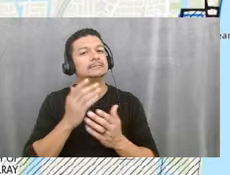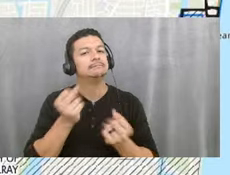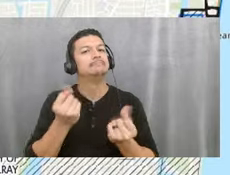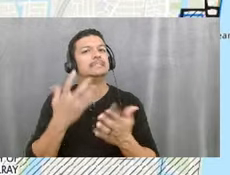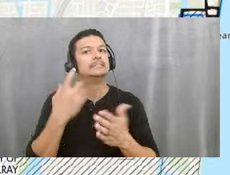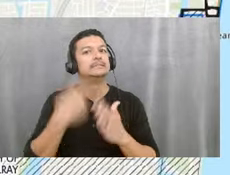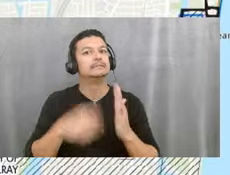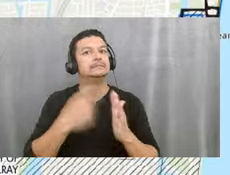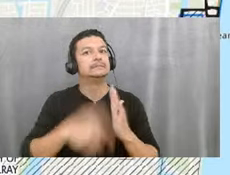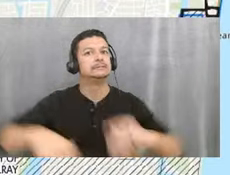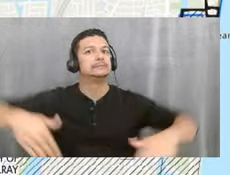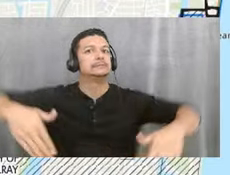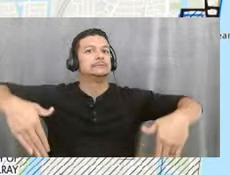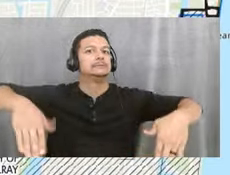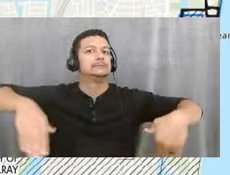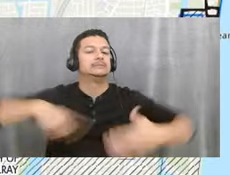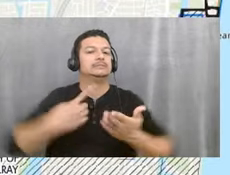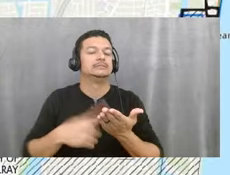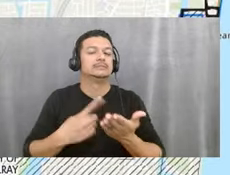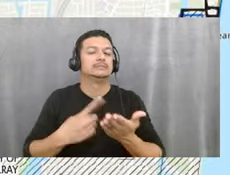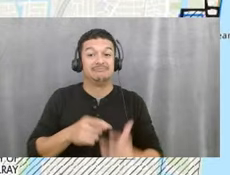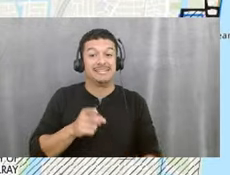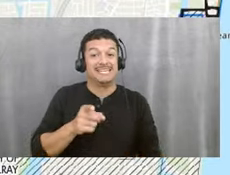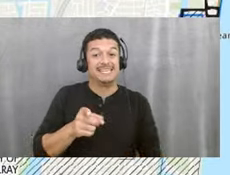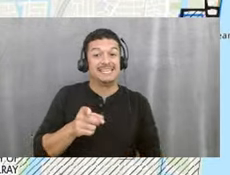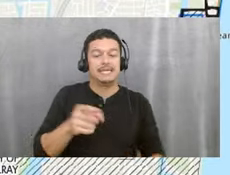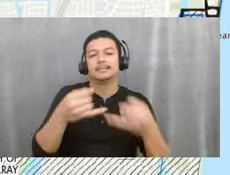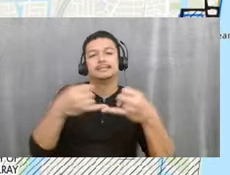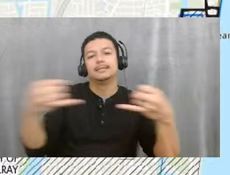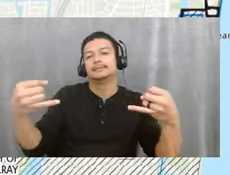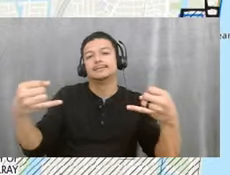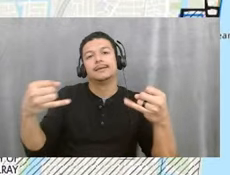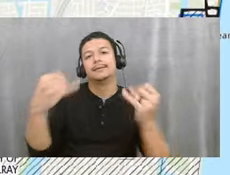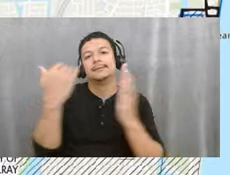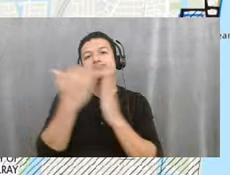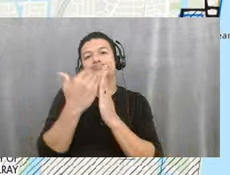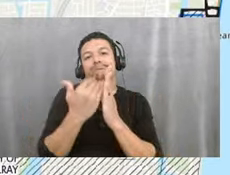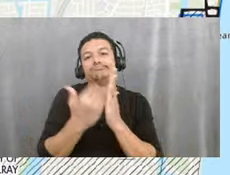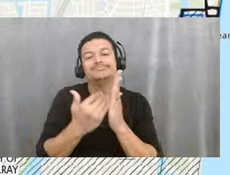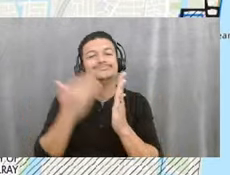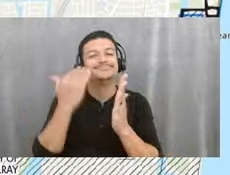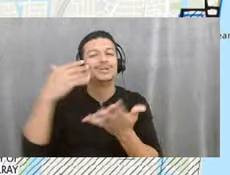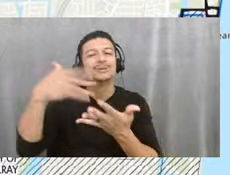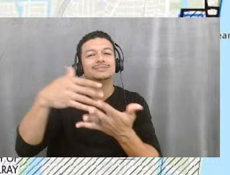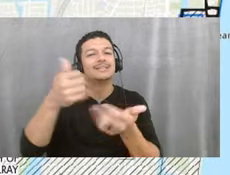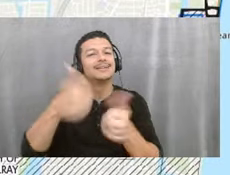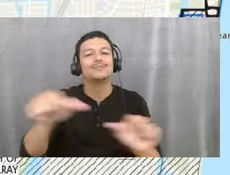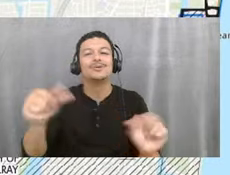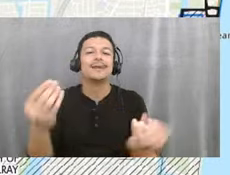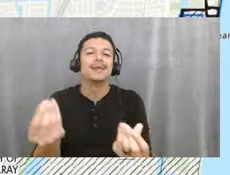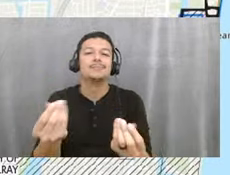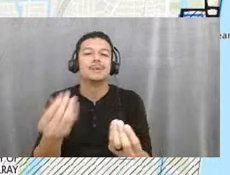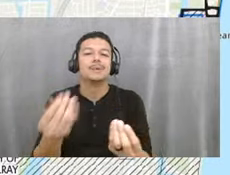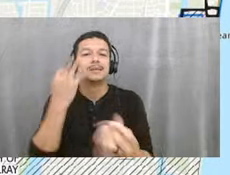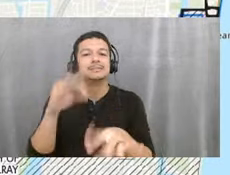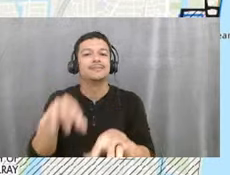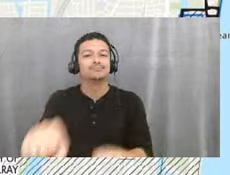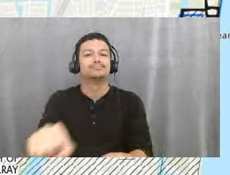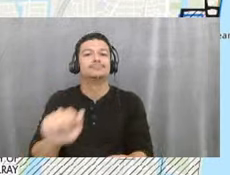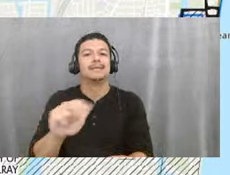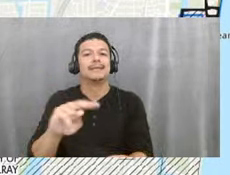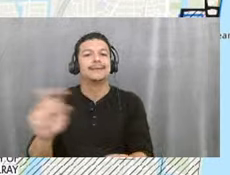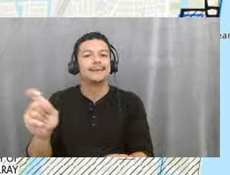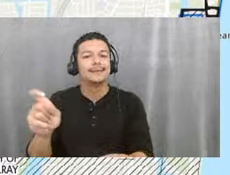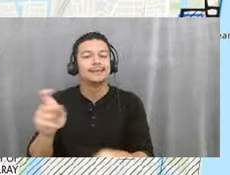about yet, but this is just the line item. Like you would do a study for any one parcel during annexation. You would look at their tax, taxable